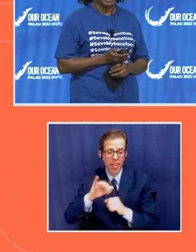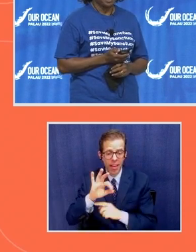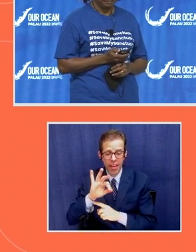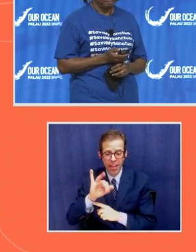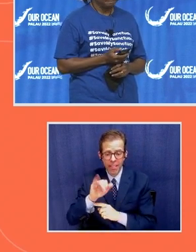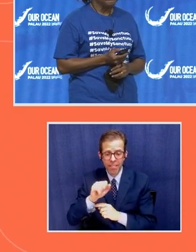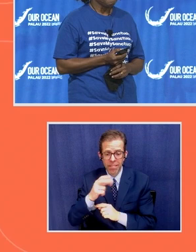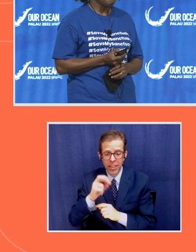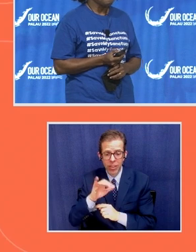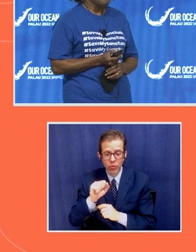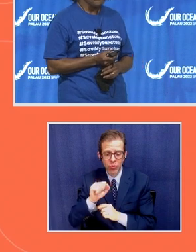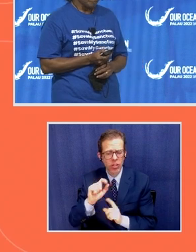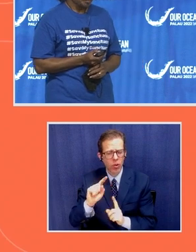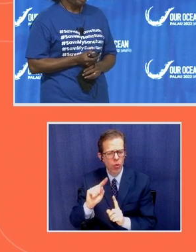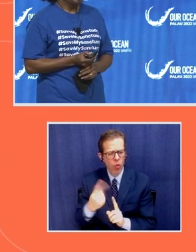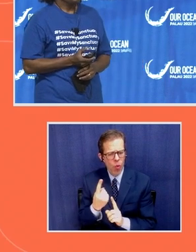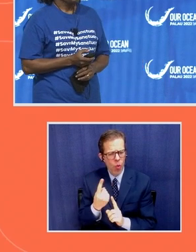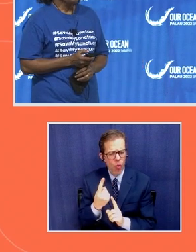belongs to men.